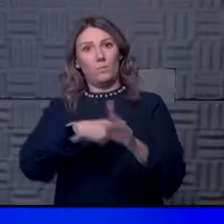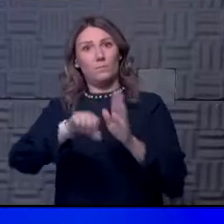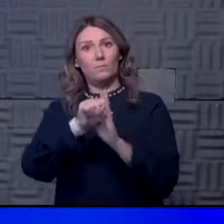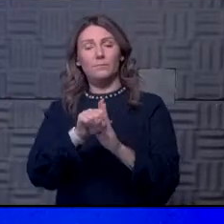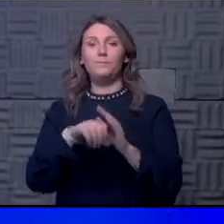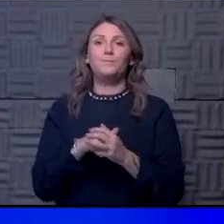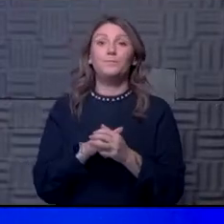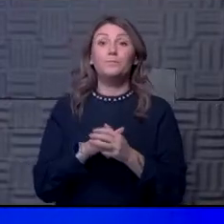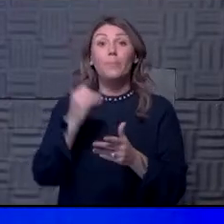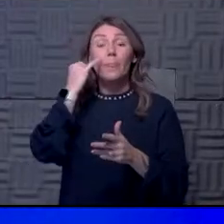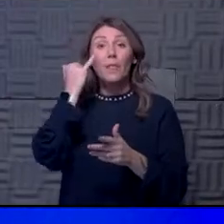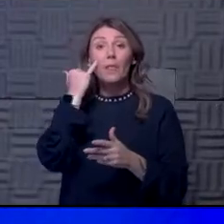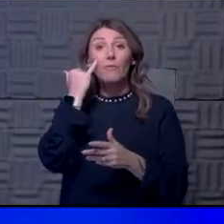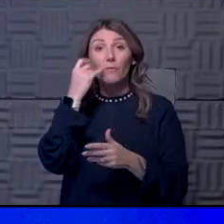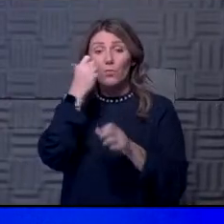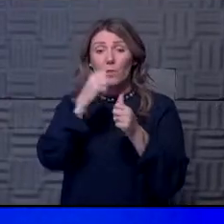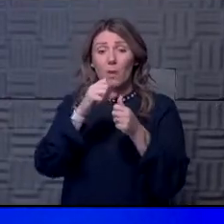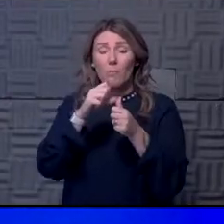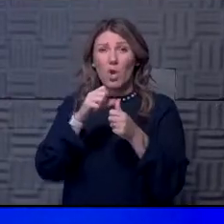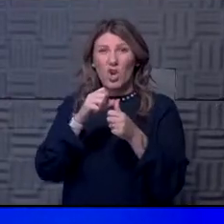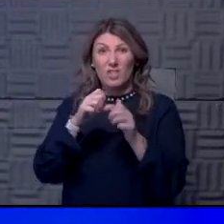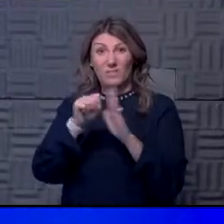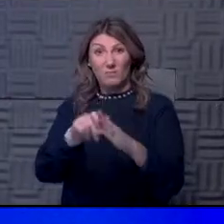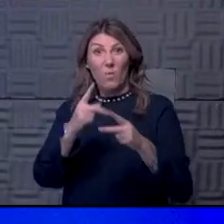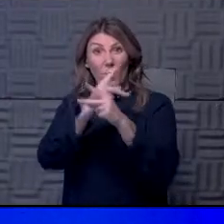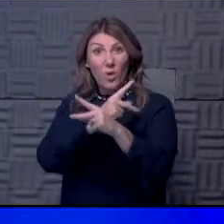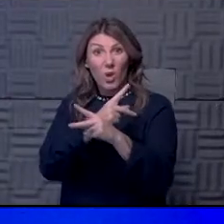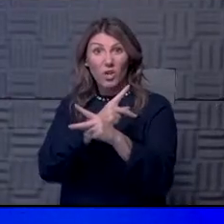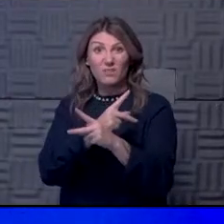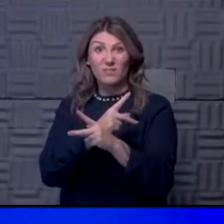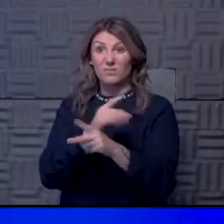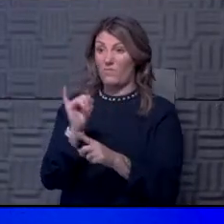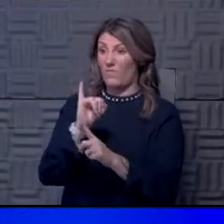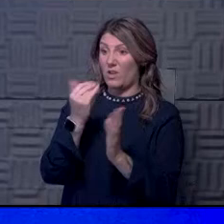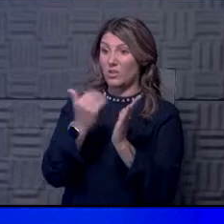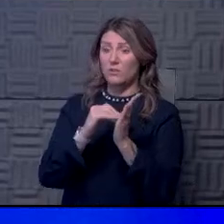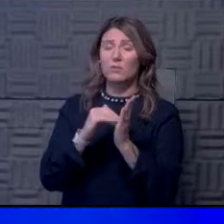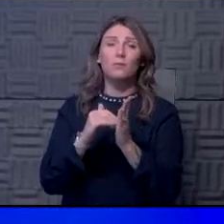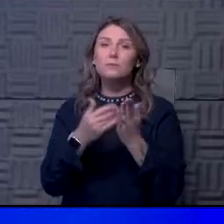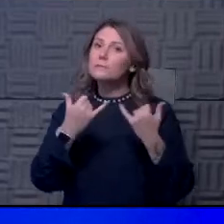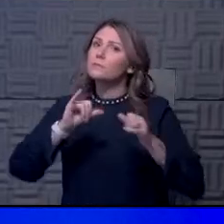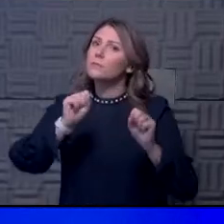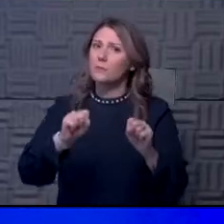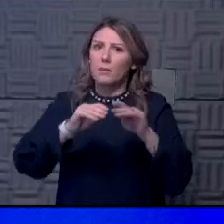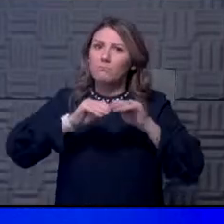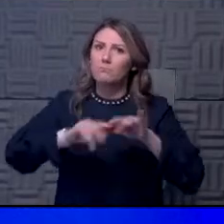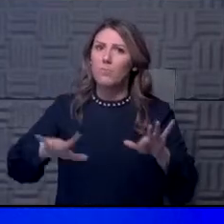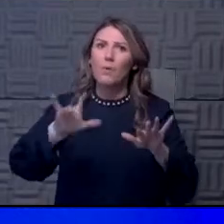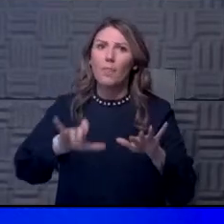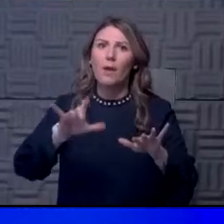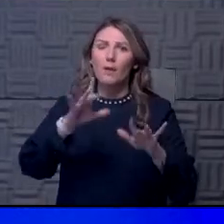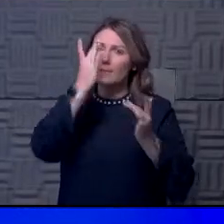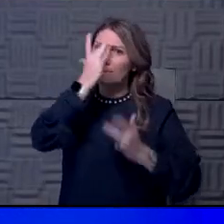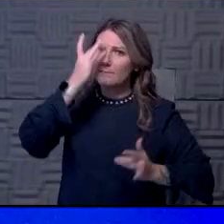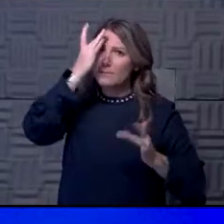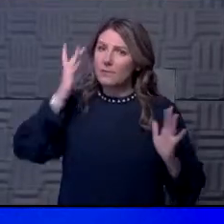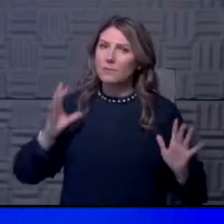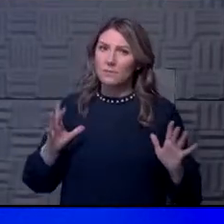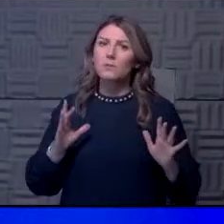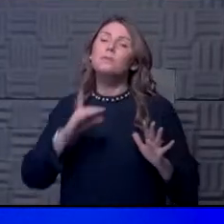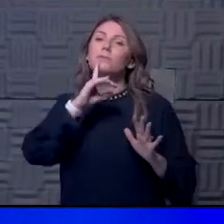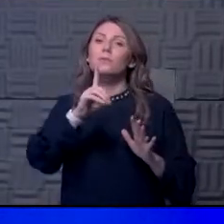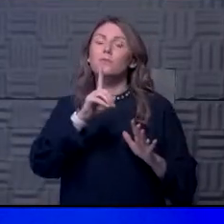is that even if you have worse symptoms with reinfection, there's always that possibility you can still spread the disease, and that is another really